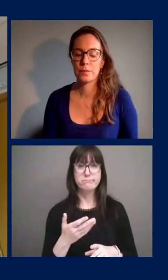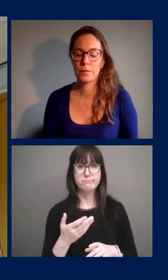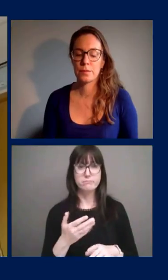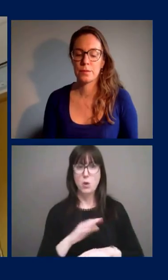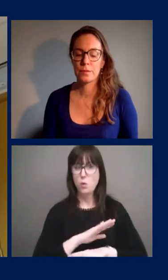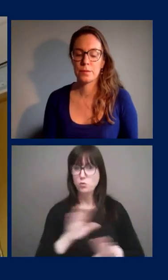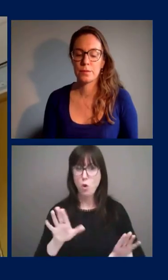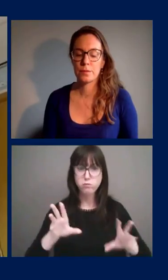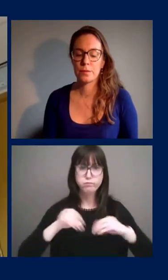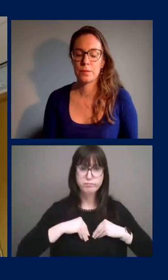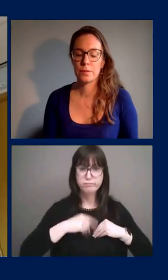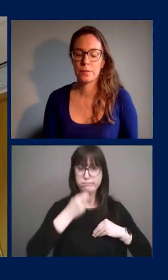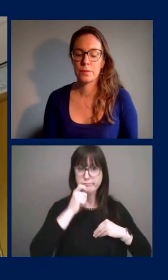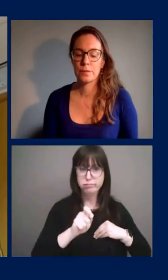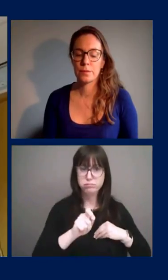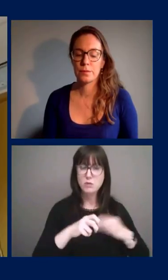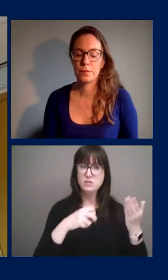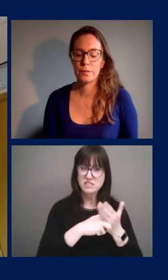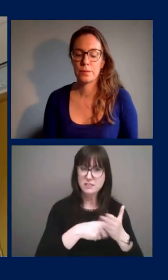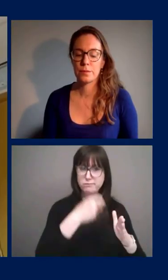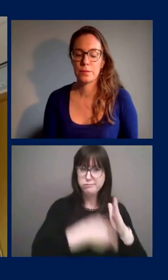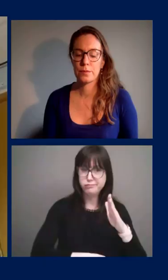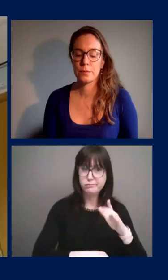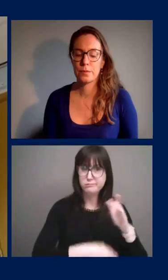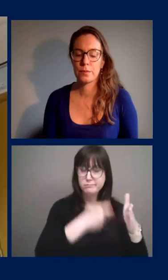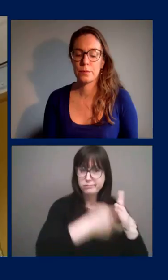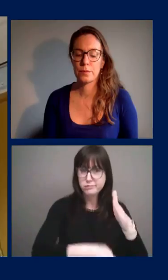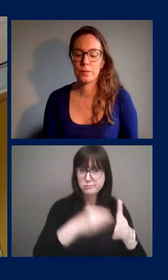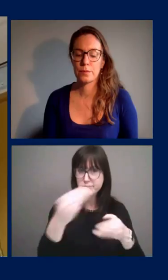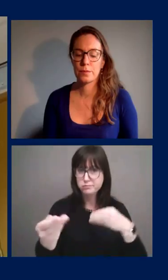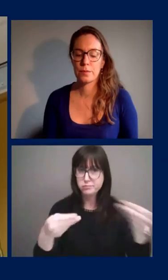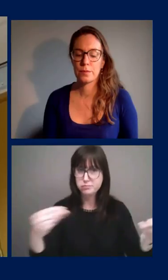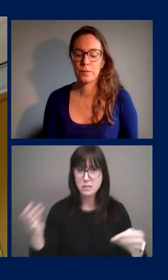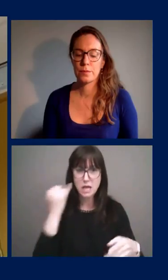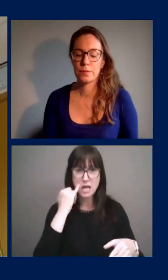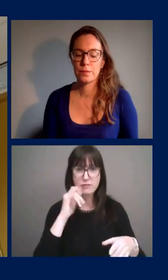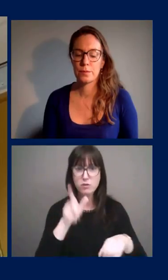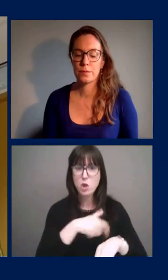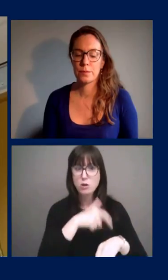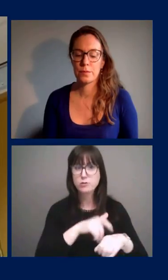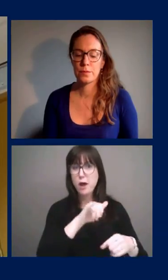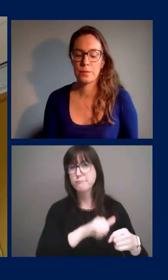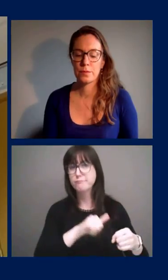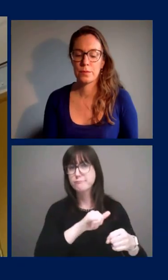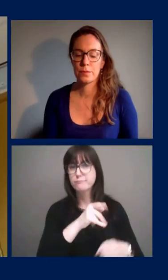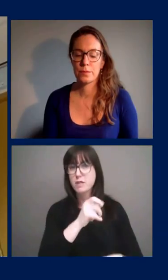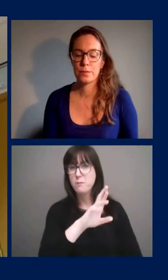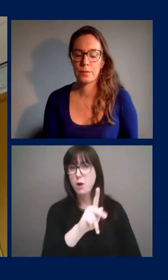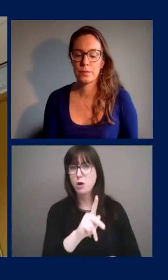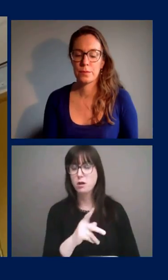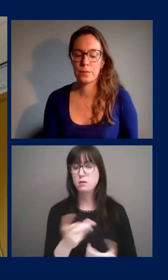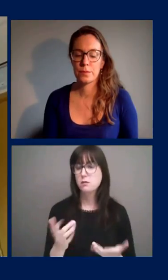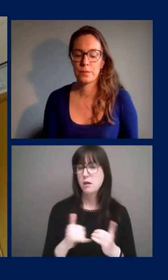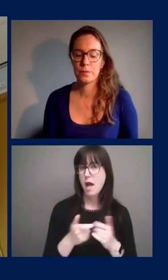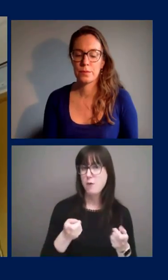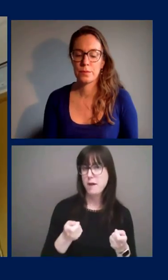uh they were being ticketed for um remaining in parks for too long just wondering how that's going to be policed